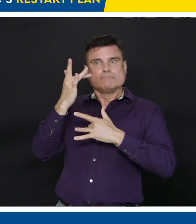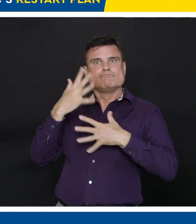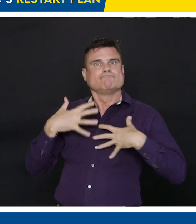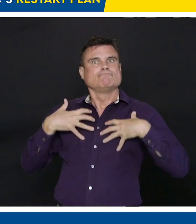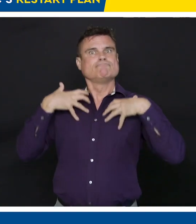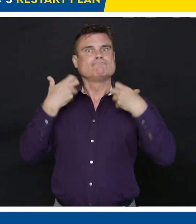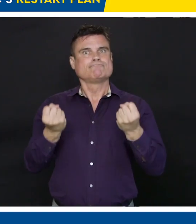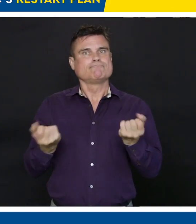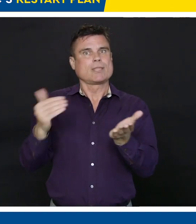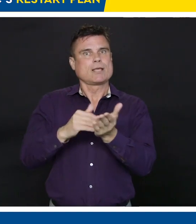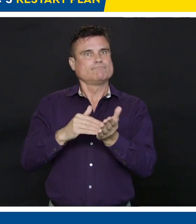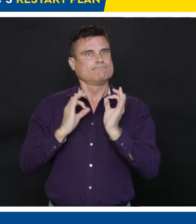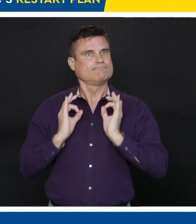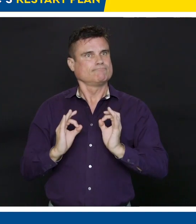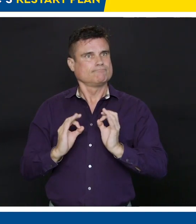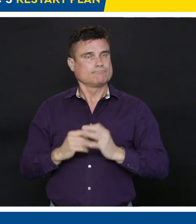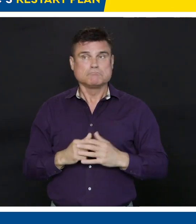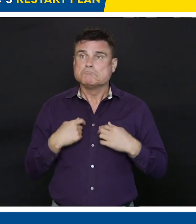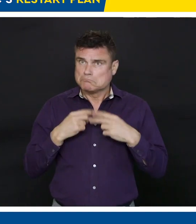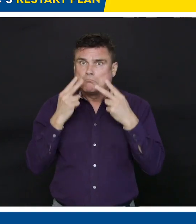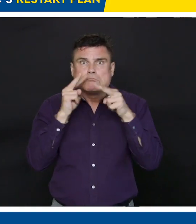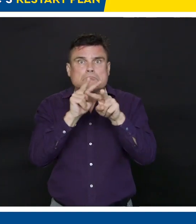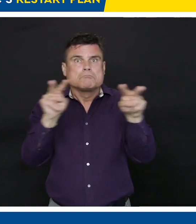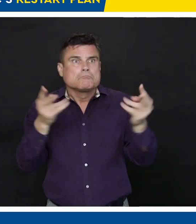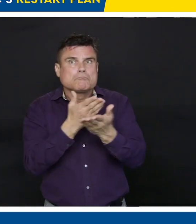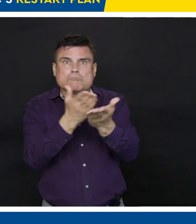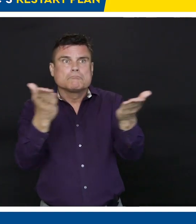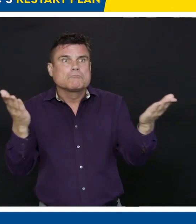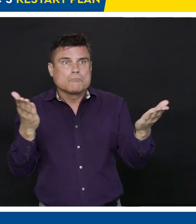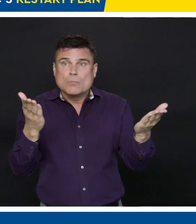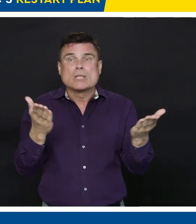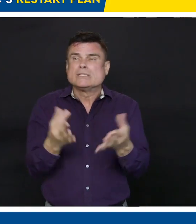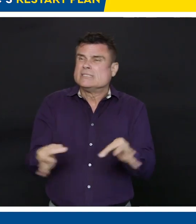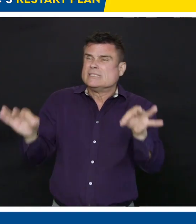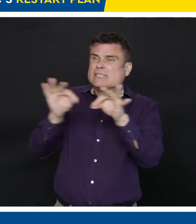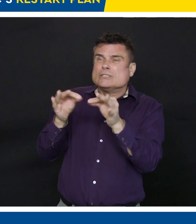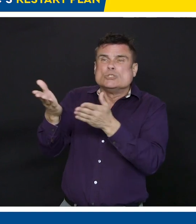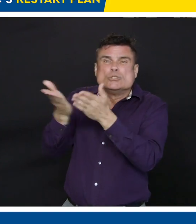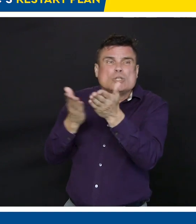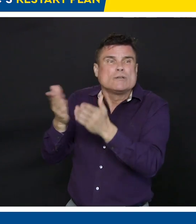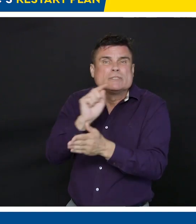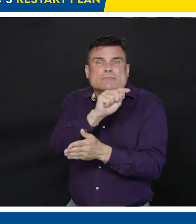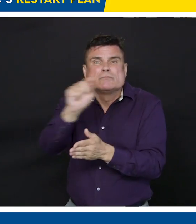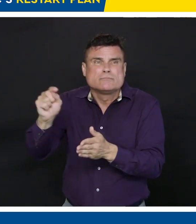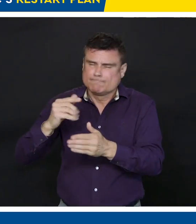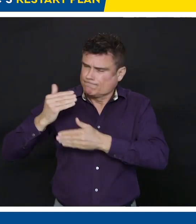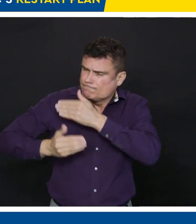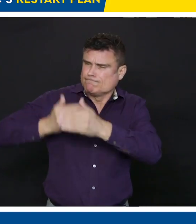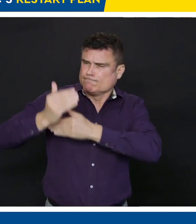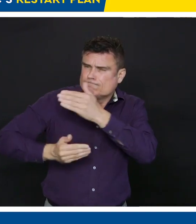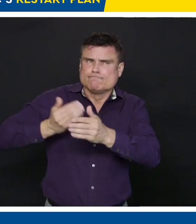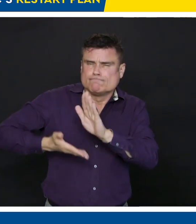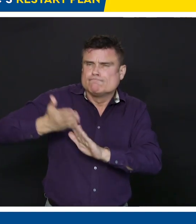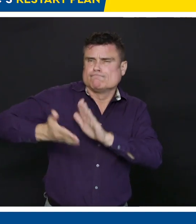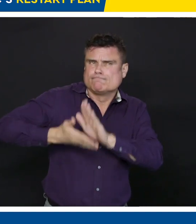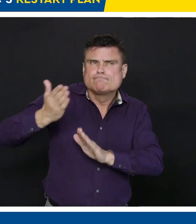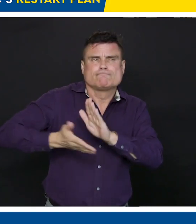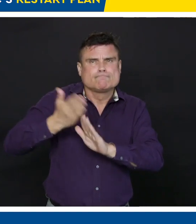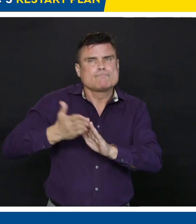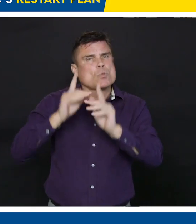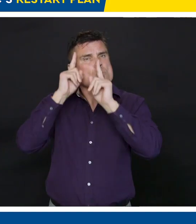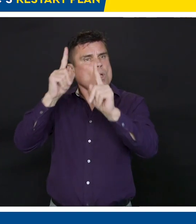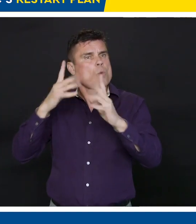essential workers that are doing their job to make sure we can get the goods and services we need to continue our families and our communities.